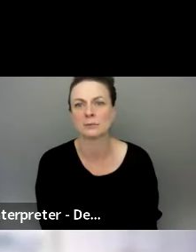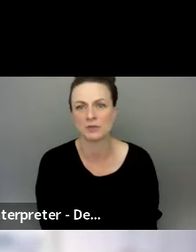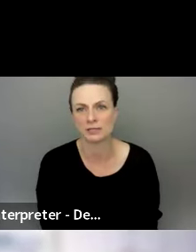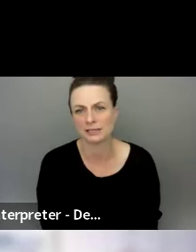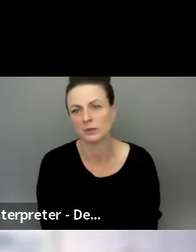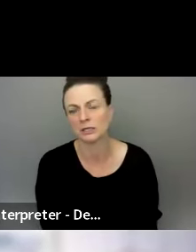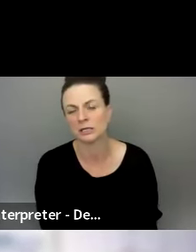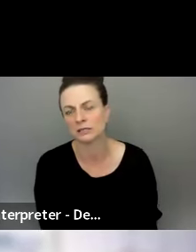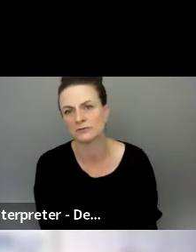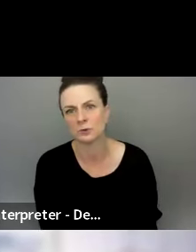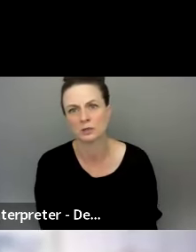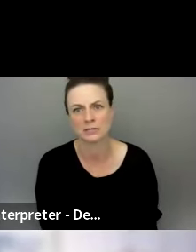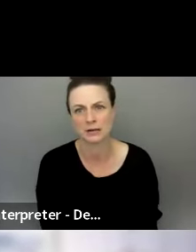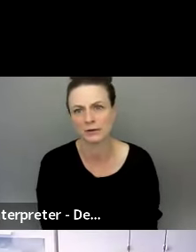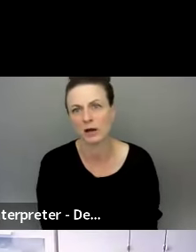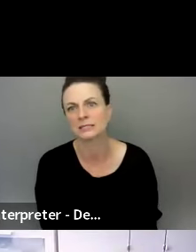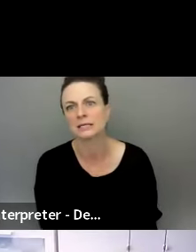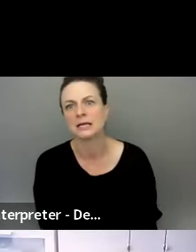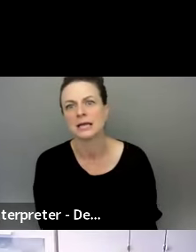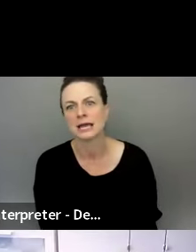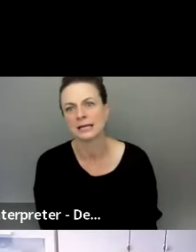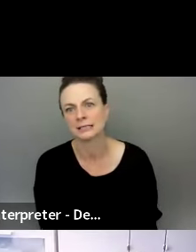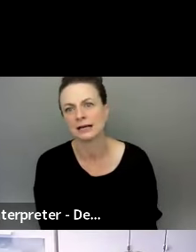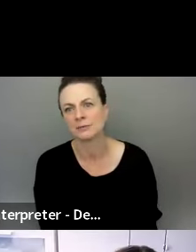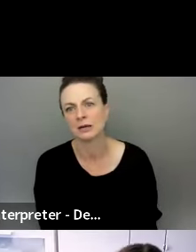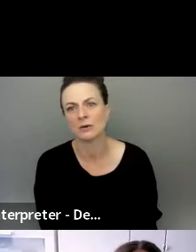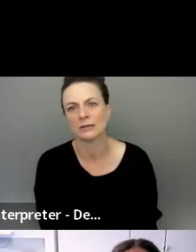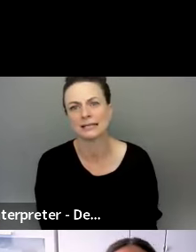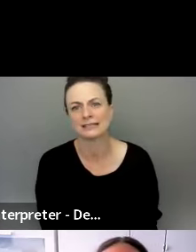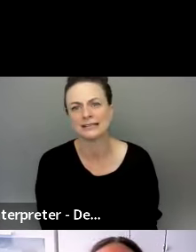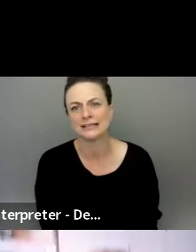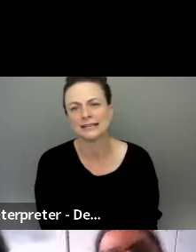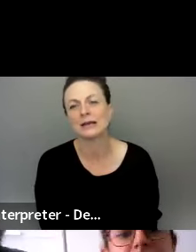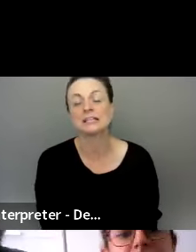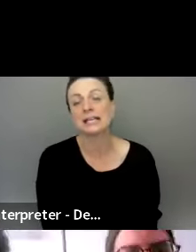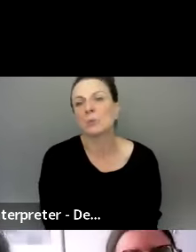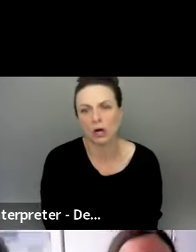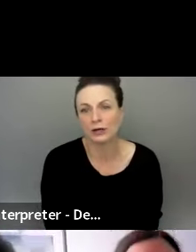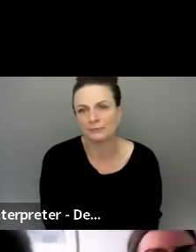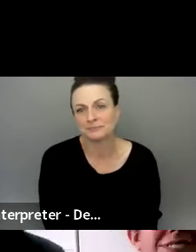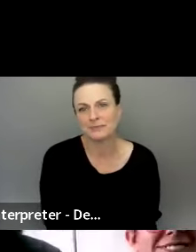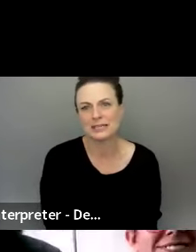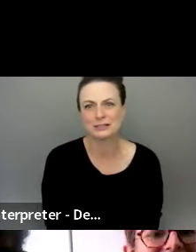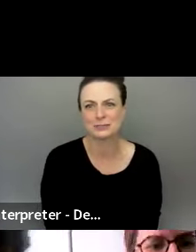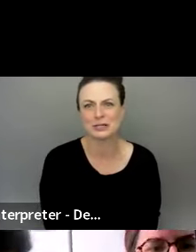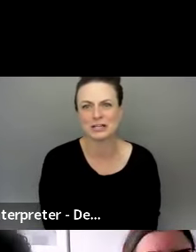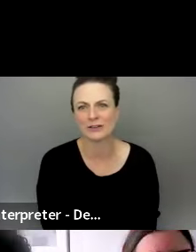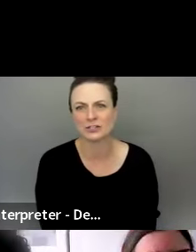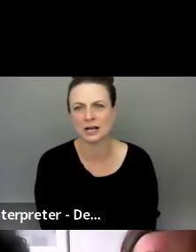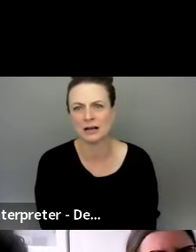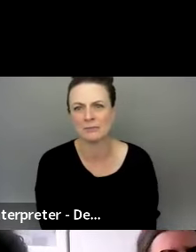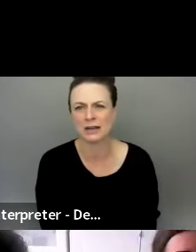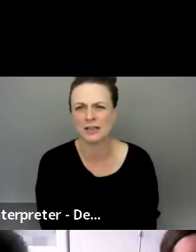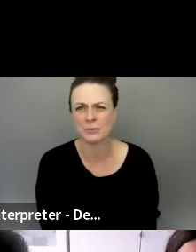with accessibility needs for sign or not. And, you know, it'll work. It'll just be a